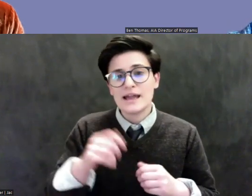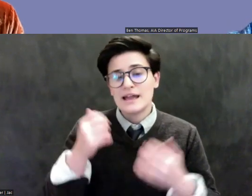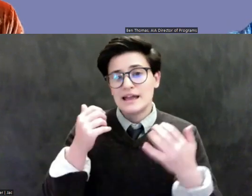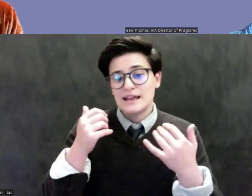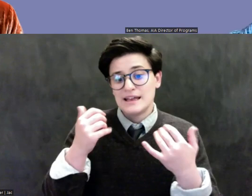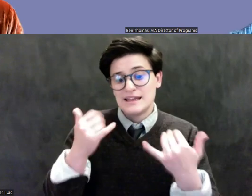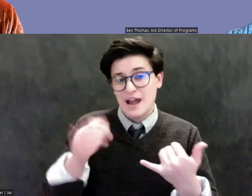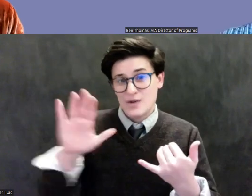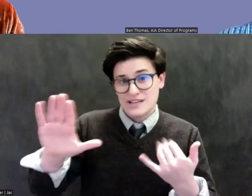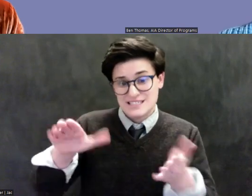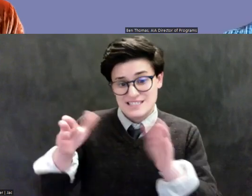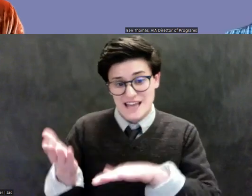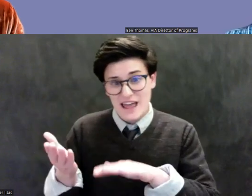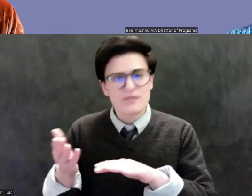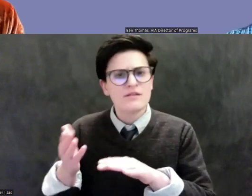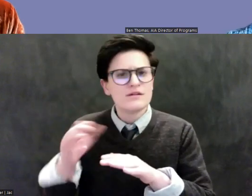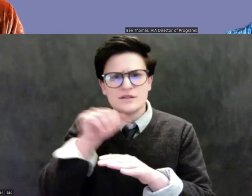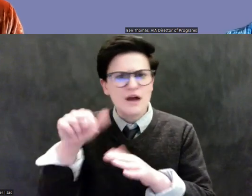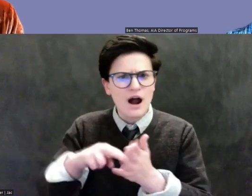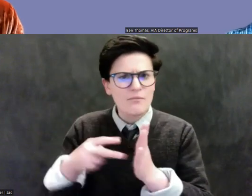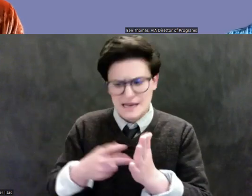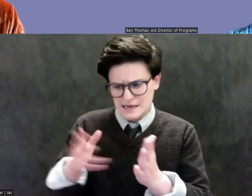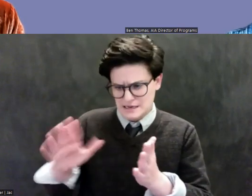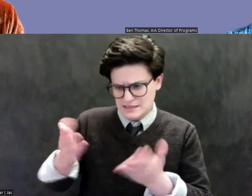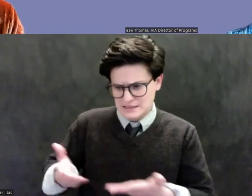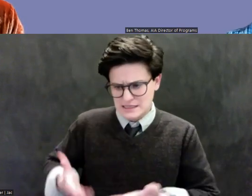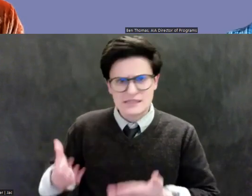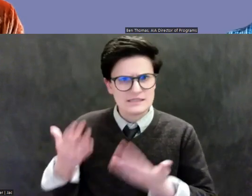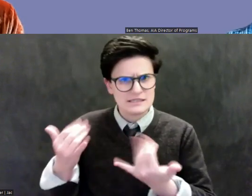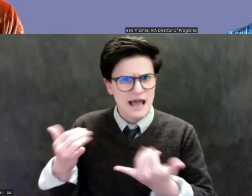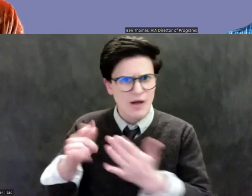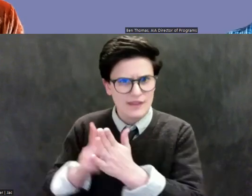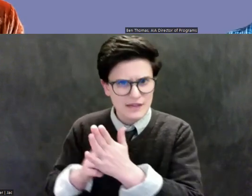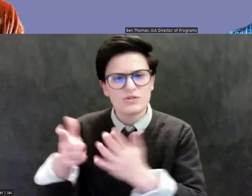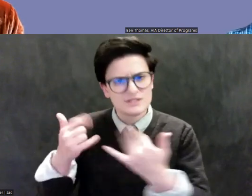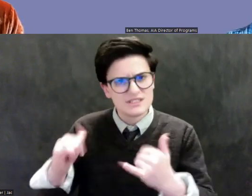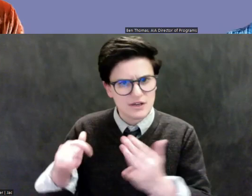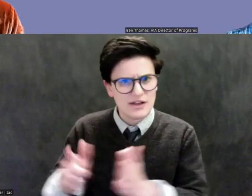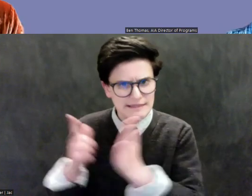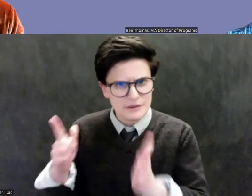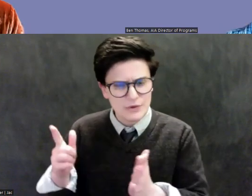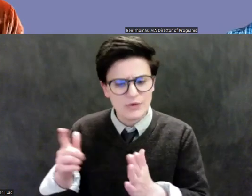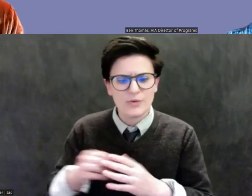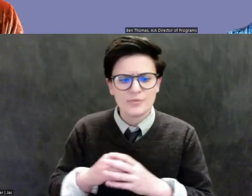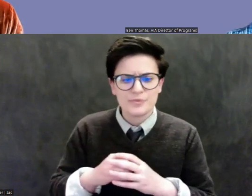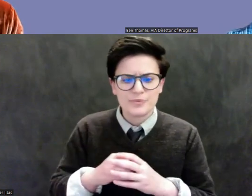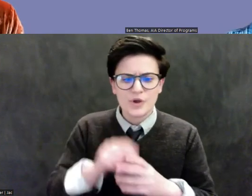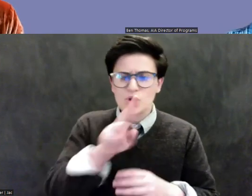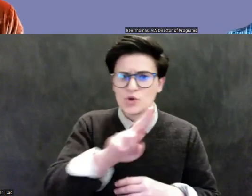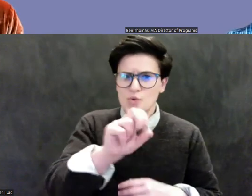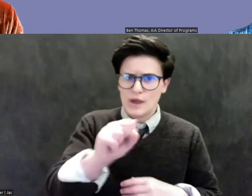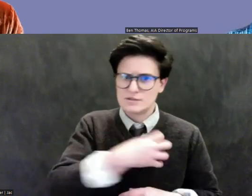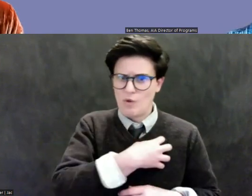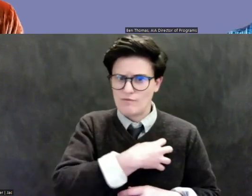property. Um, us law enforcement and prosecutors were, were very clear, um, and have been very clear since